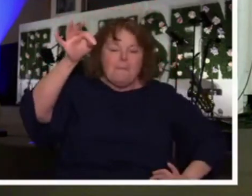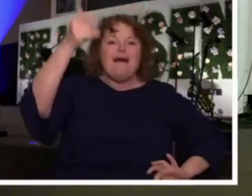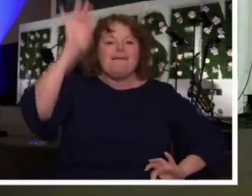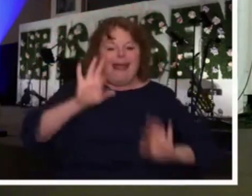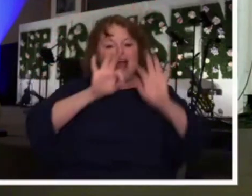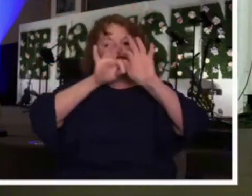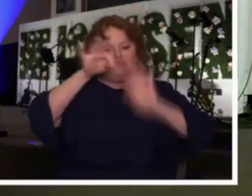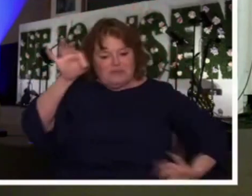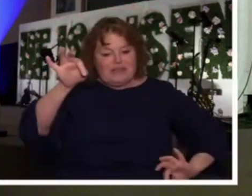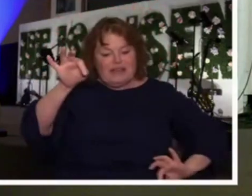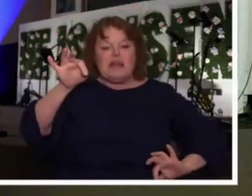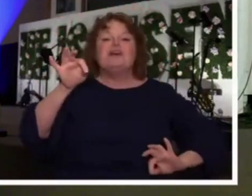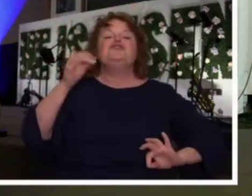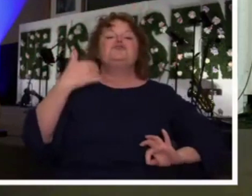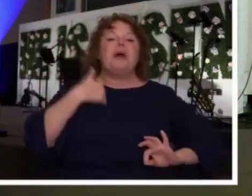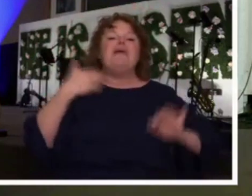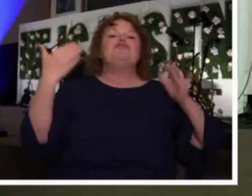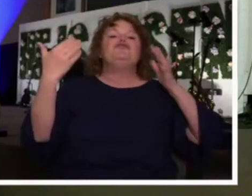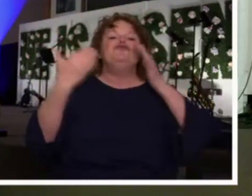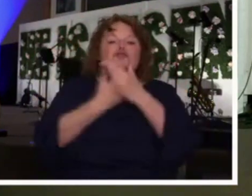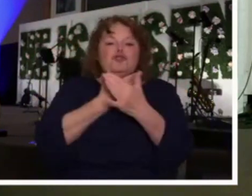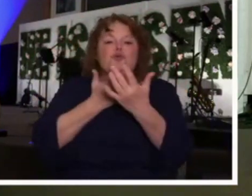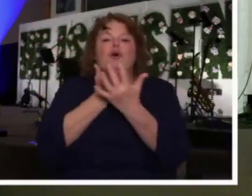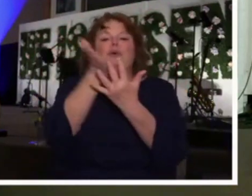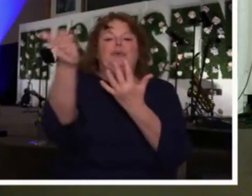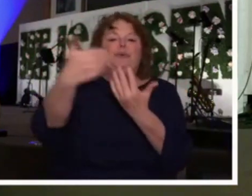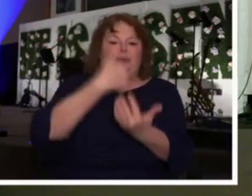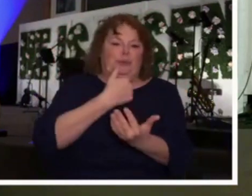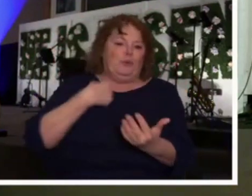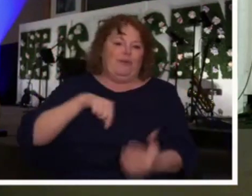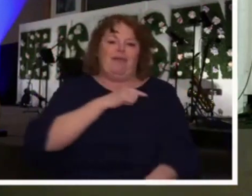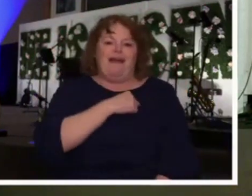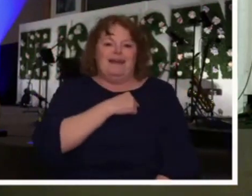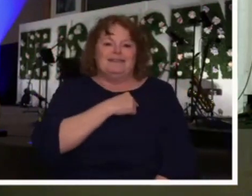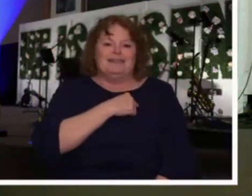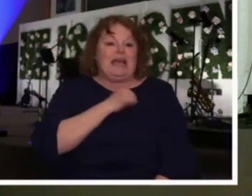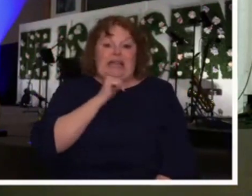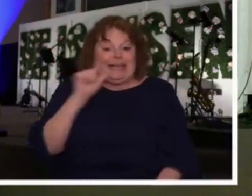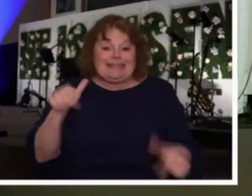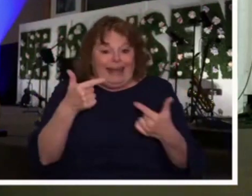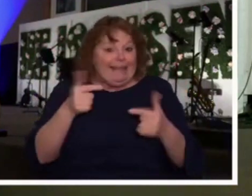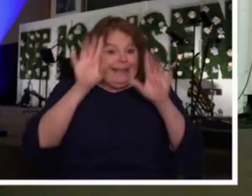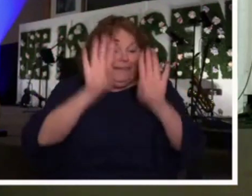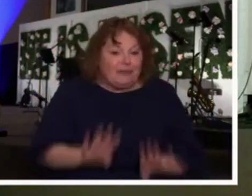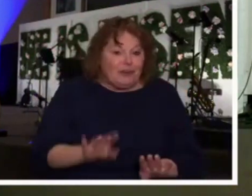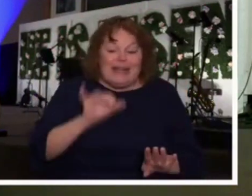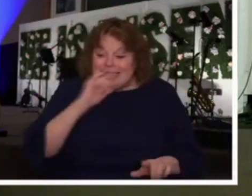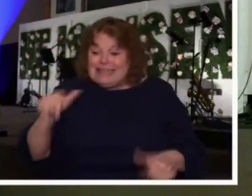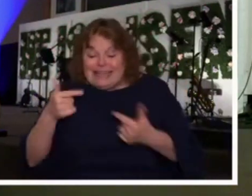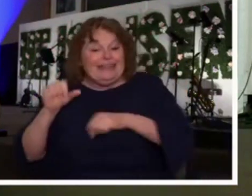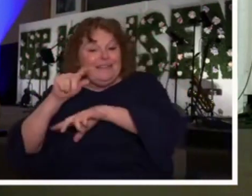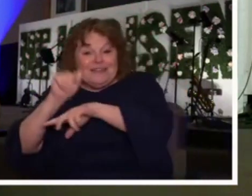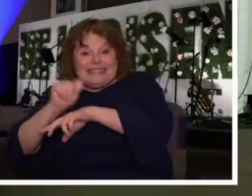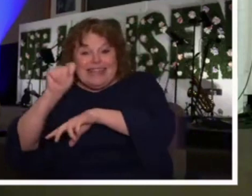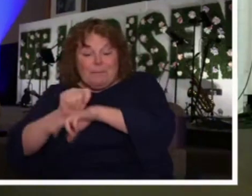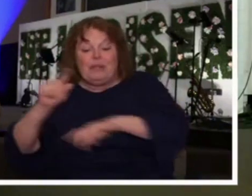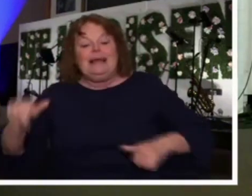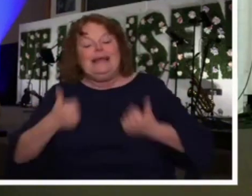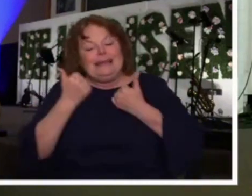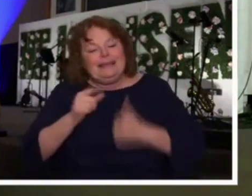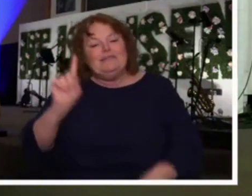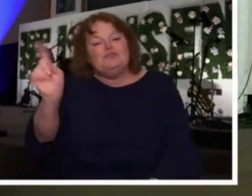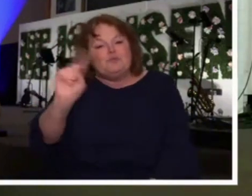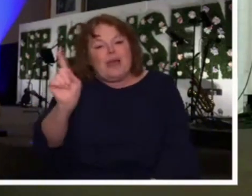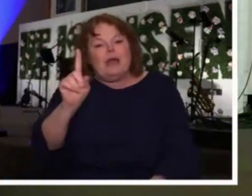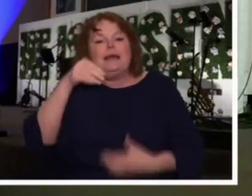a new covenant with us. He no longer dwells behind the curtain and He no longer dwells in temples of stone. He dwells in human temples.